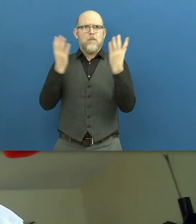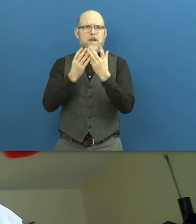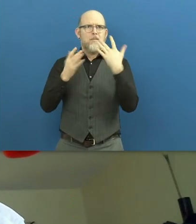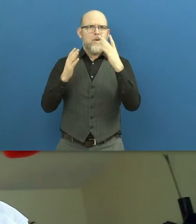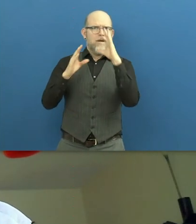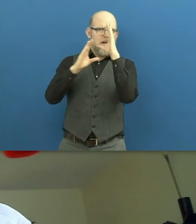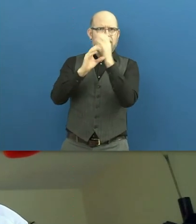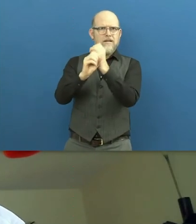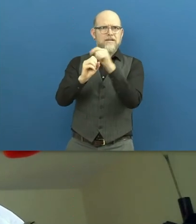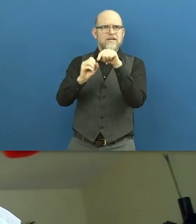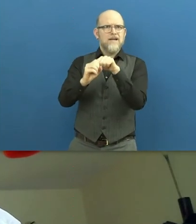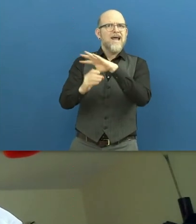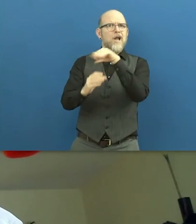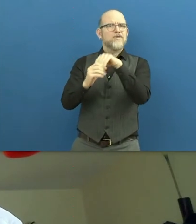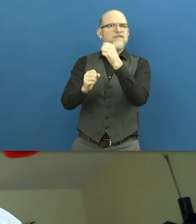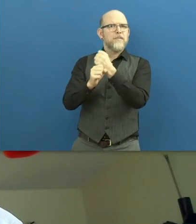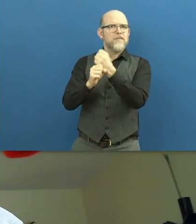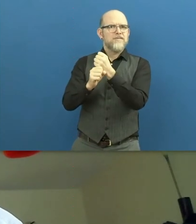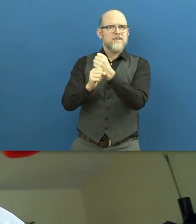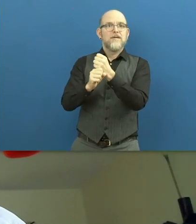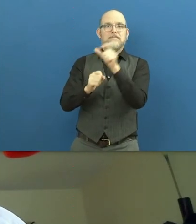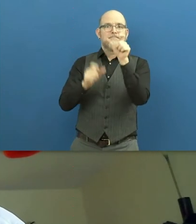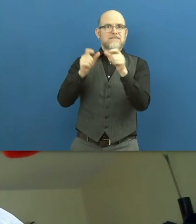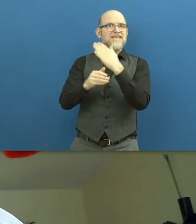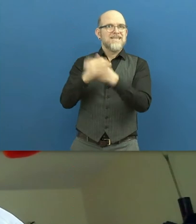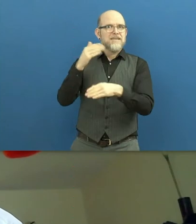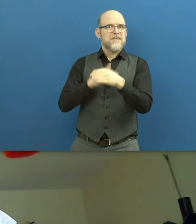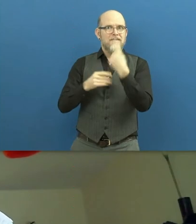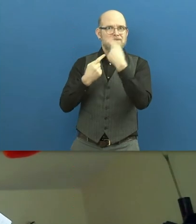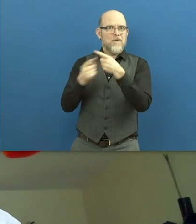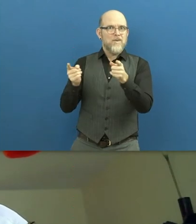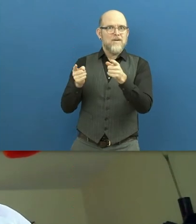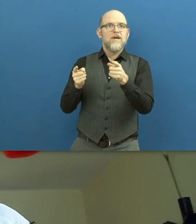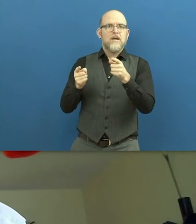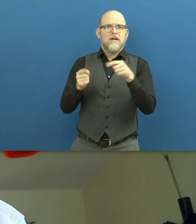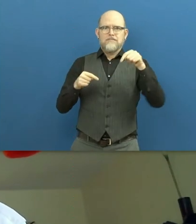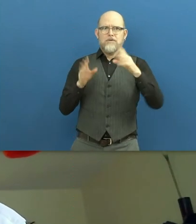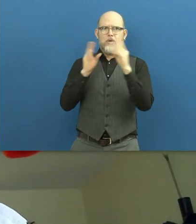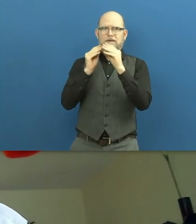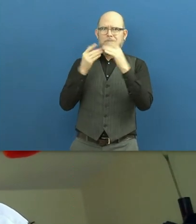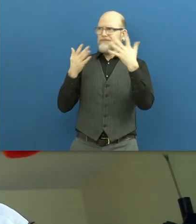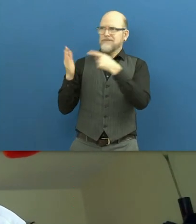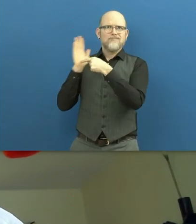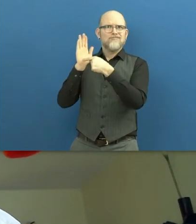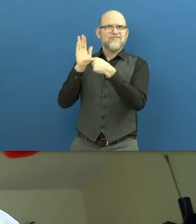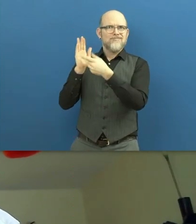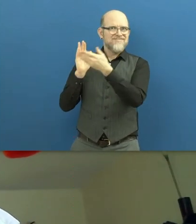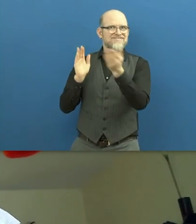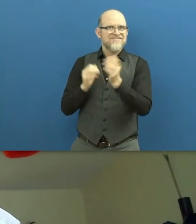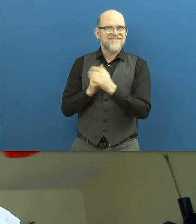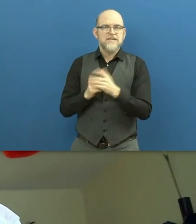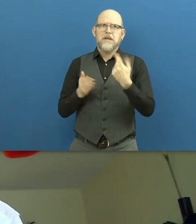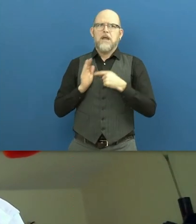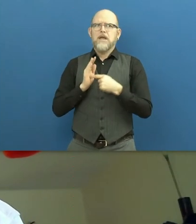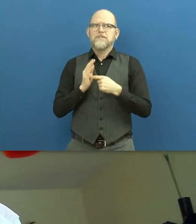Globally, there is a growing focus on inclusive employment for persons with disabilities, and this conference speaks in that favor.